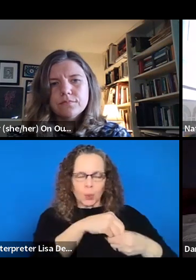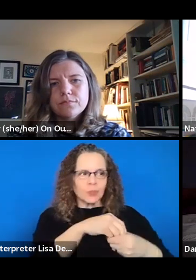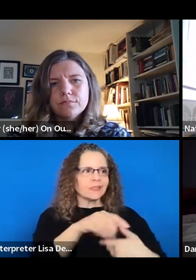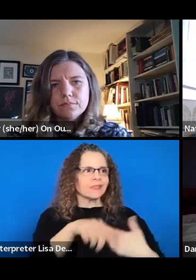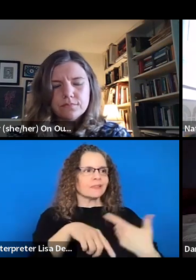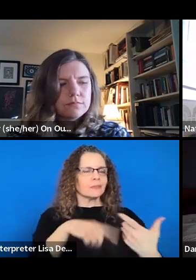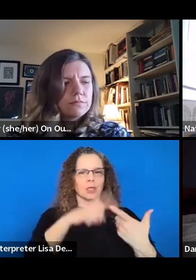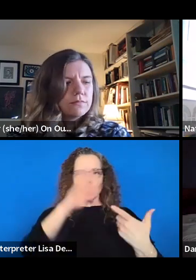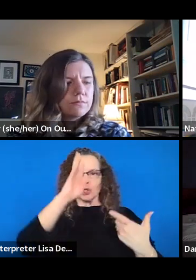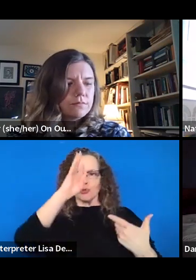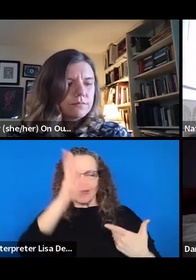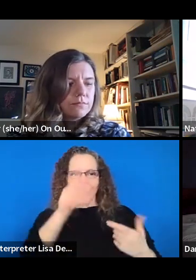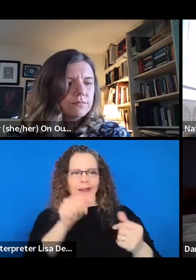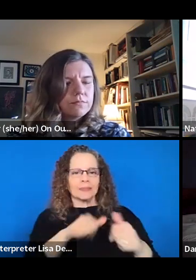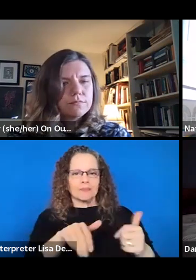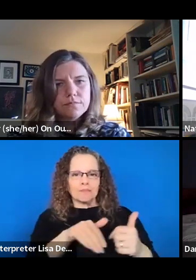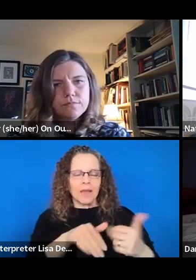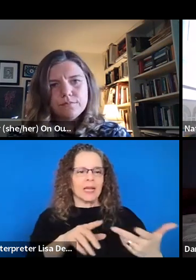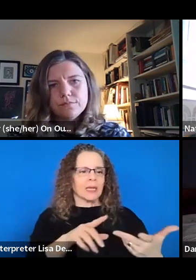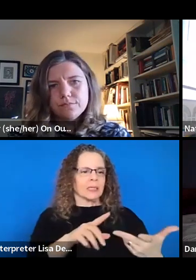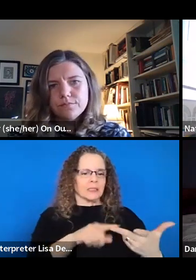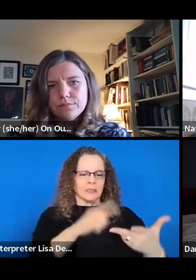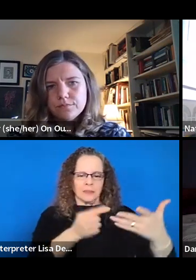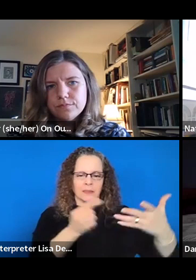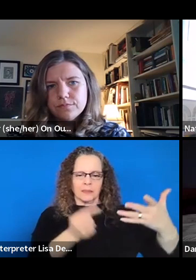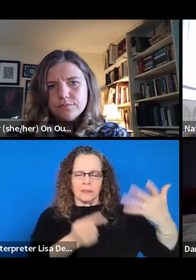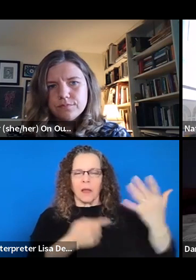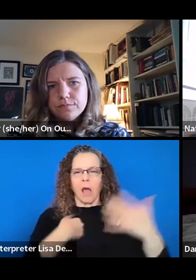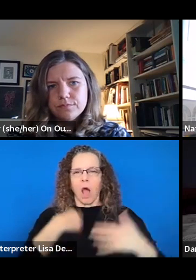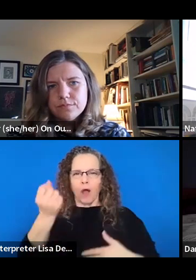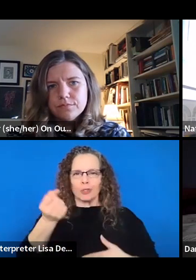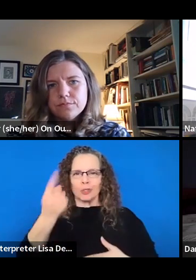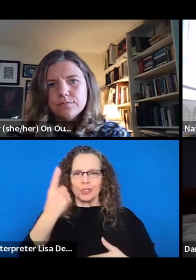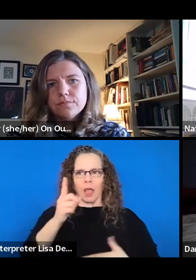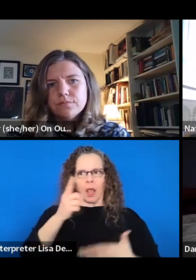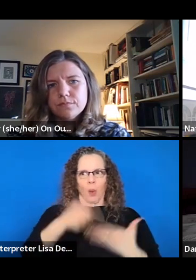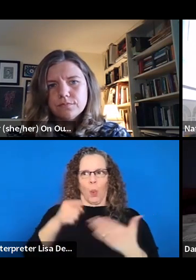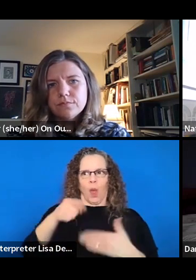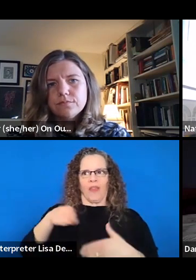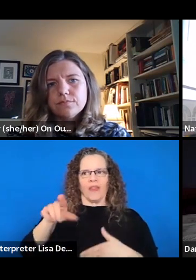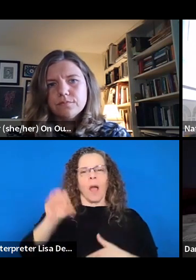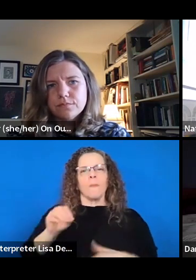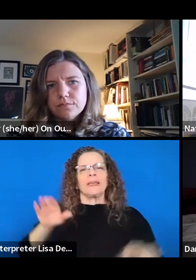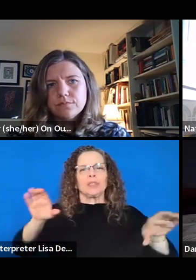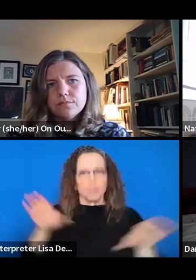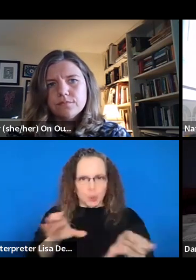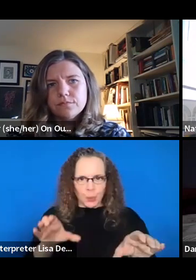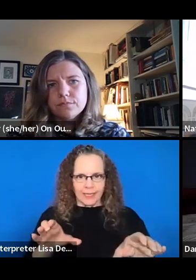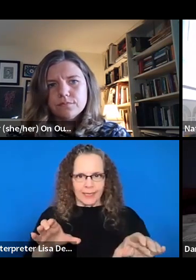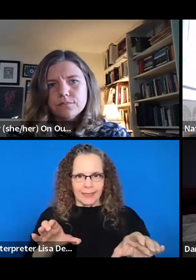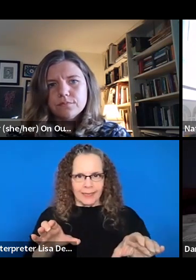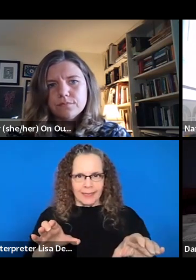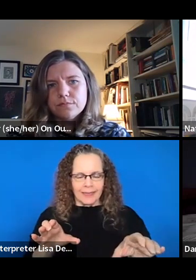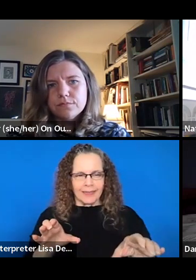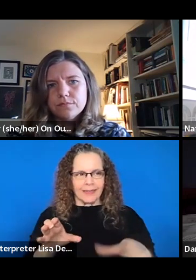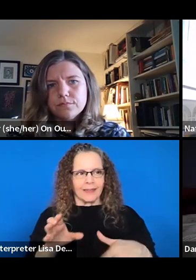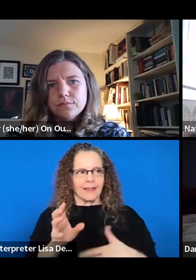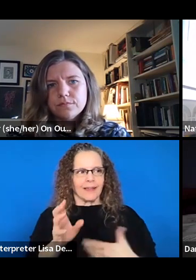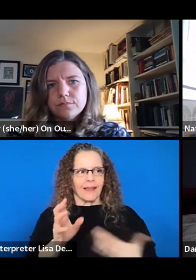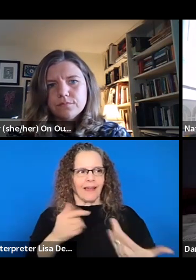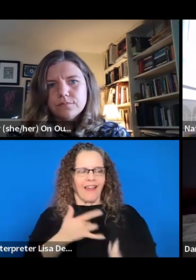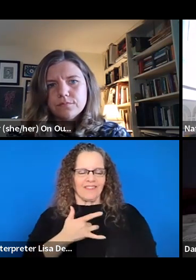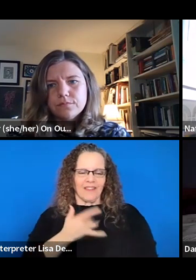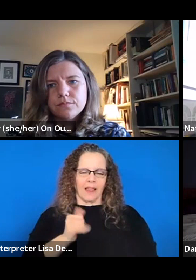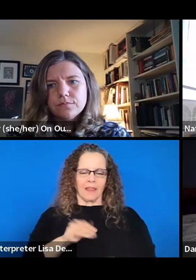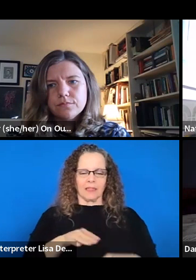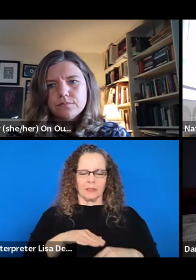where we can do that, these kinds of things, and understanding what they're actually doing for the workers. So I feel like there's just like, at a very base